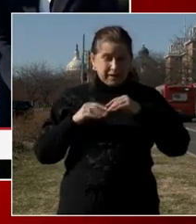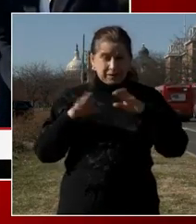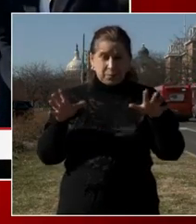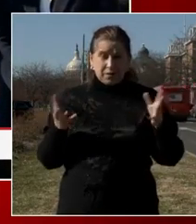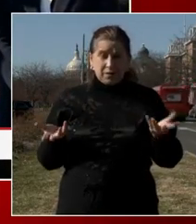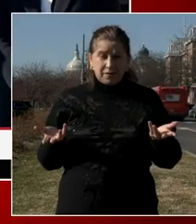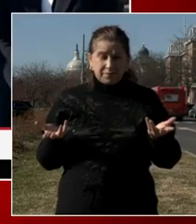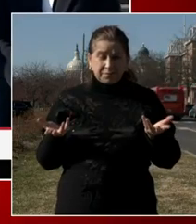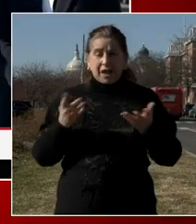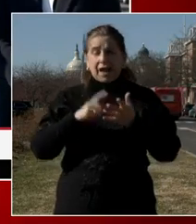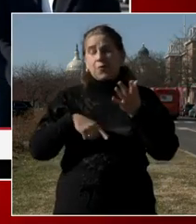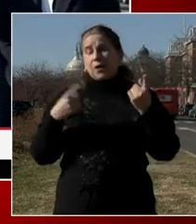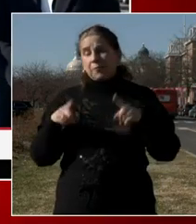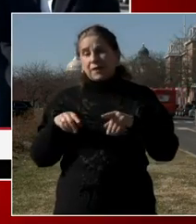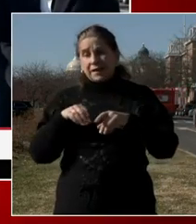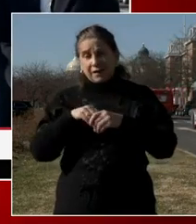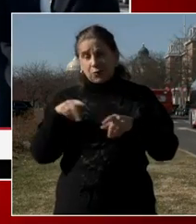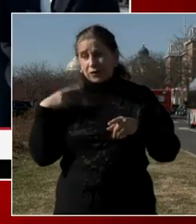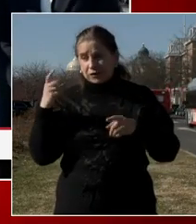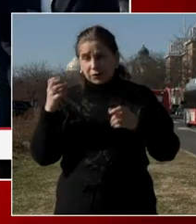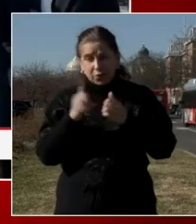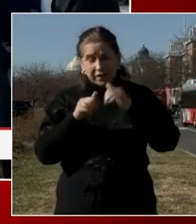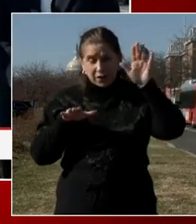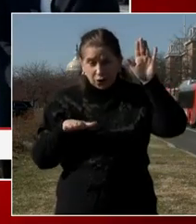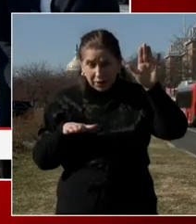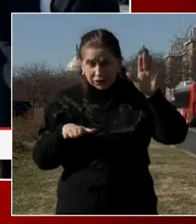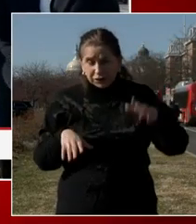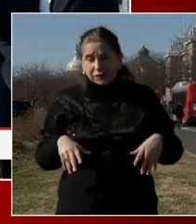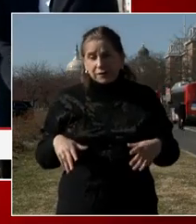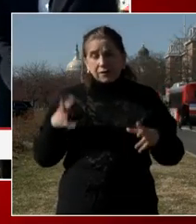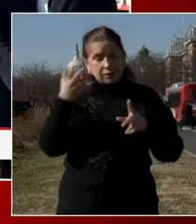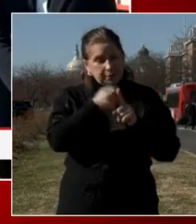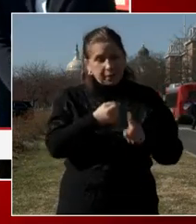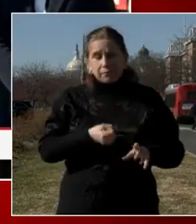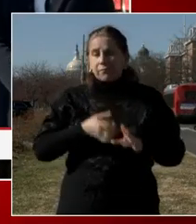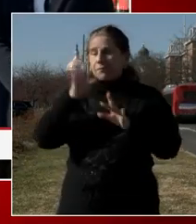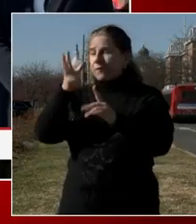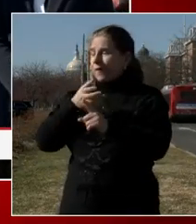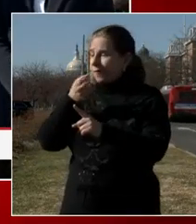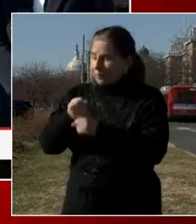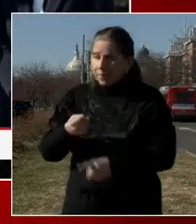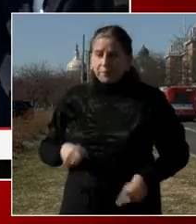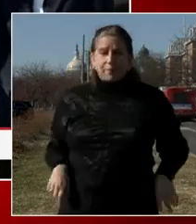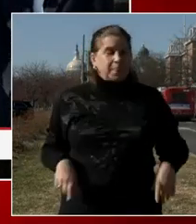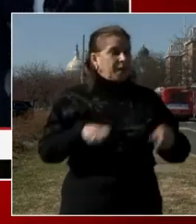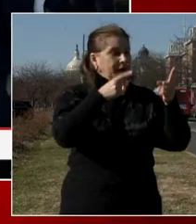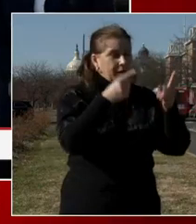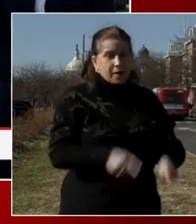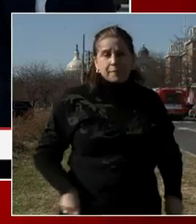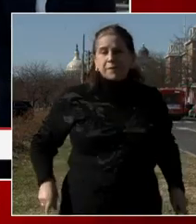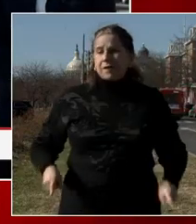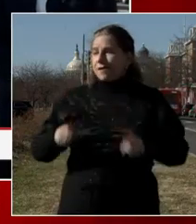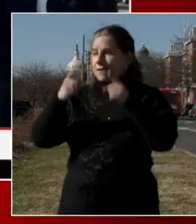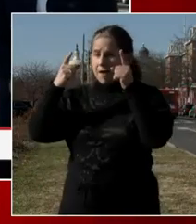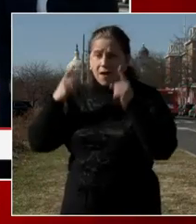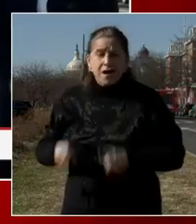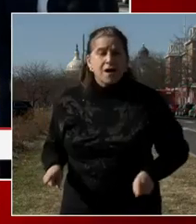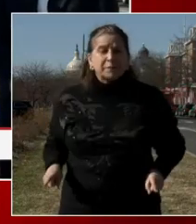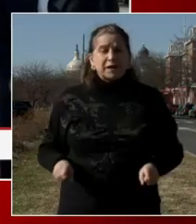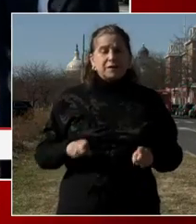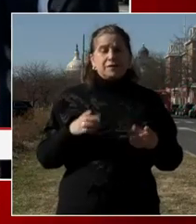city now with the inauguration. So we're extremely optimistic. Um, I also happen to chair the U.S. Travel Association.